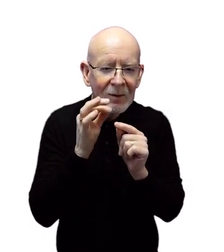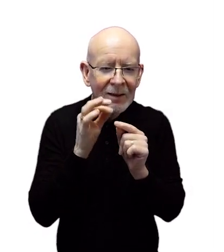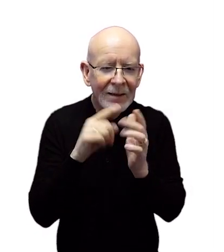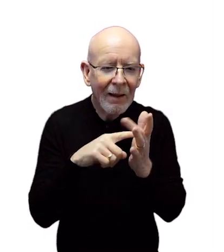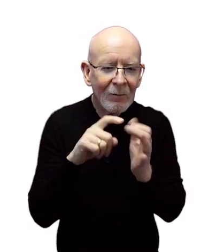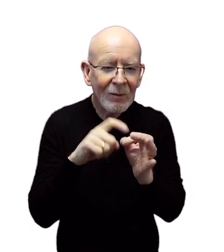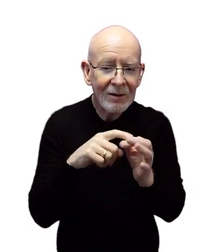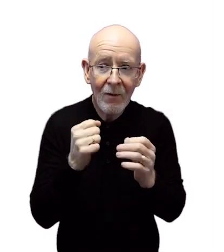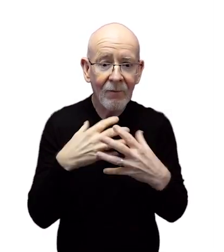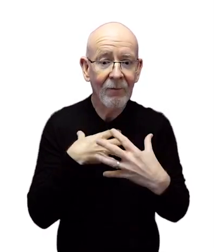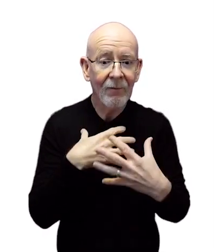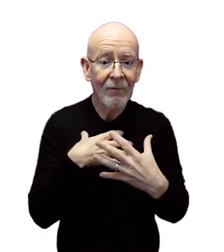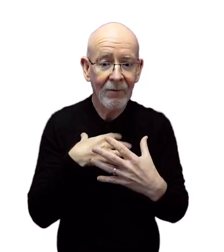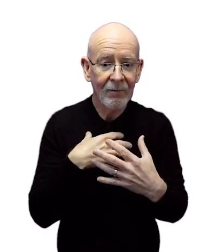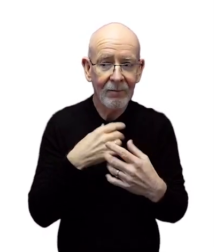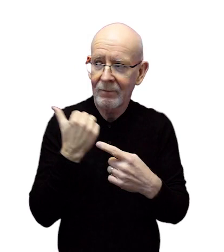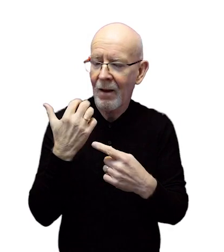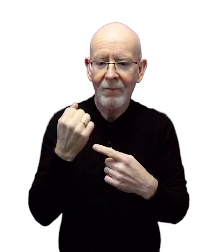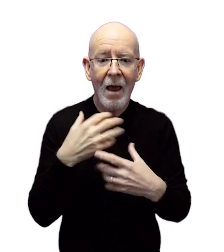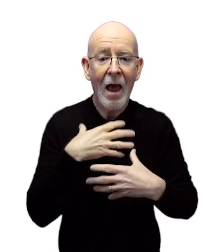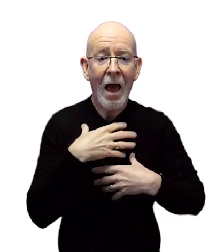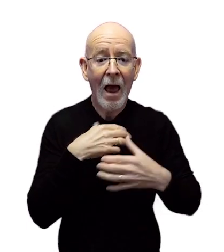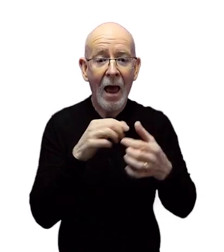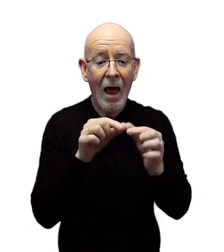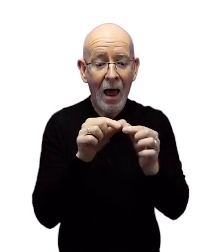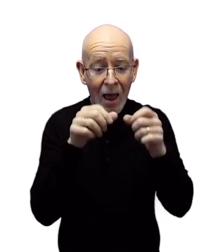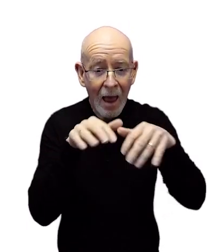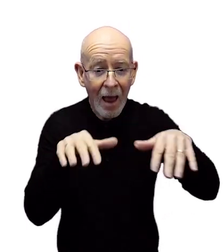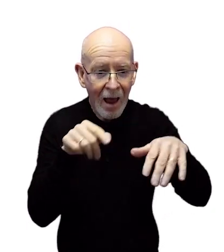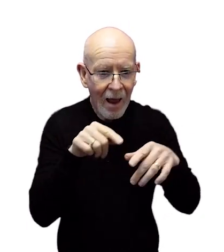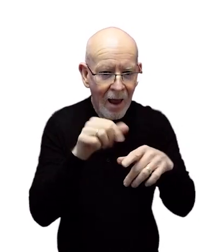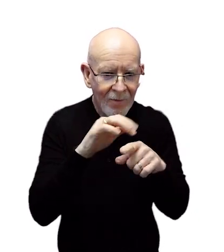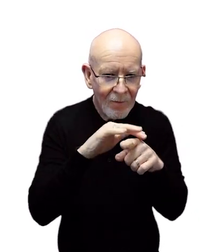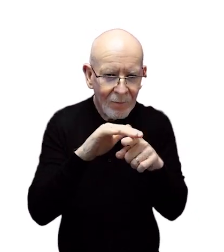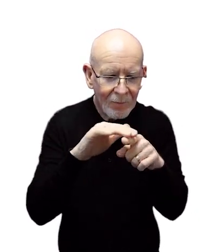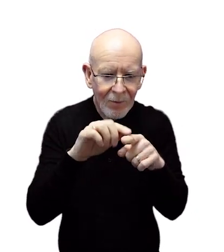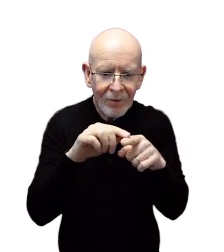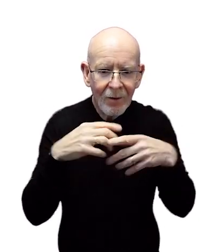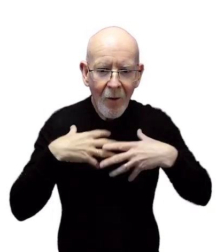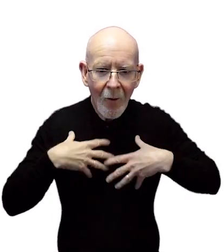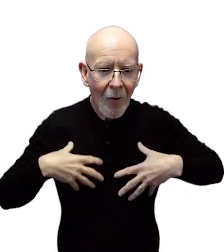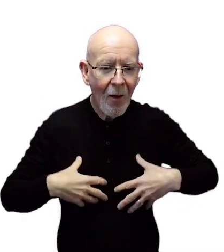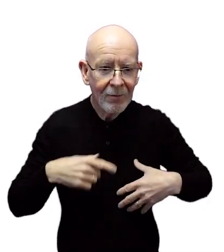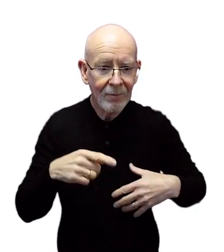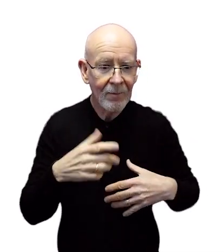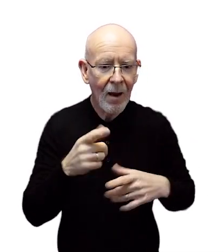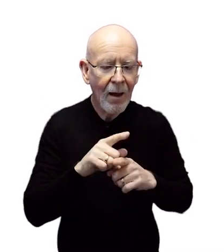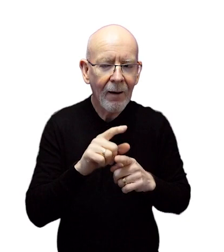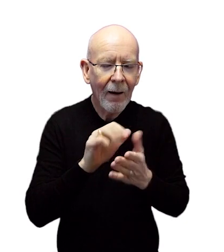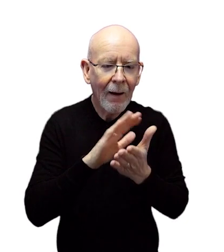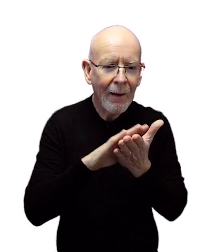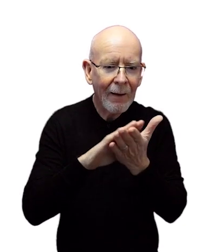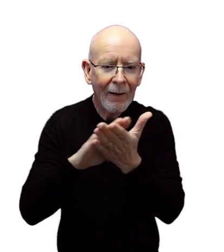respiratory system which lines the airways from our nose down to the small airways within our lungs and acts like a self-cleaning system